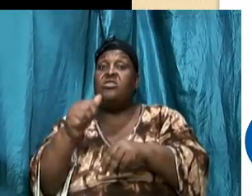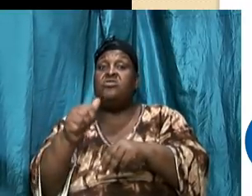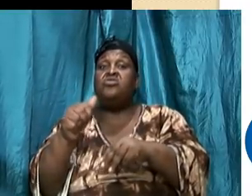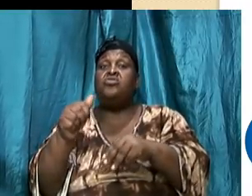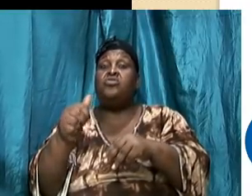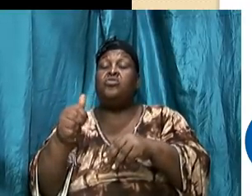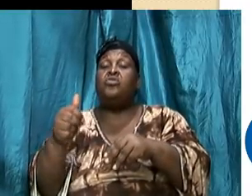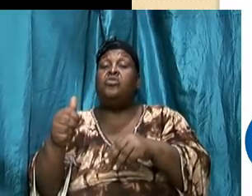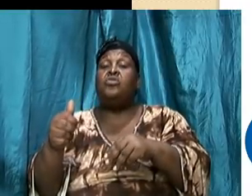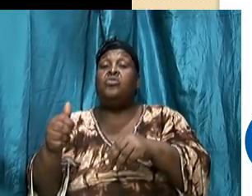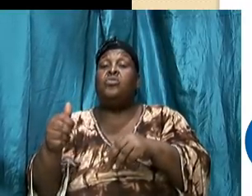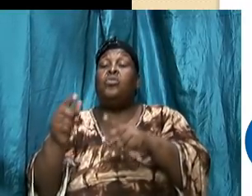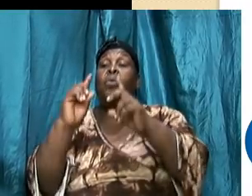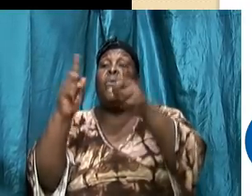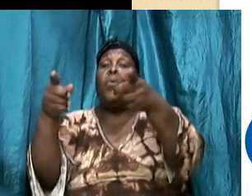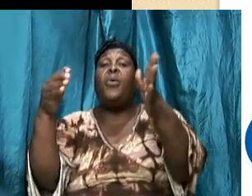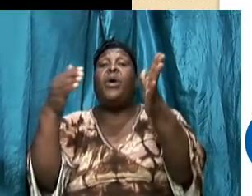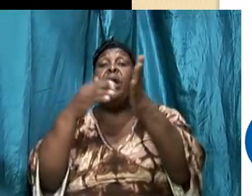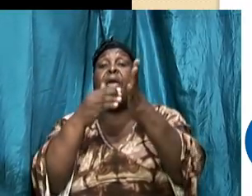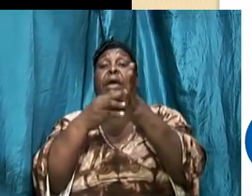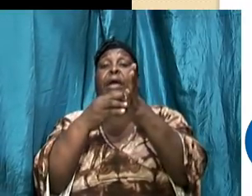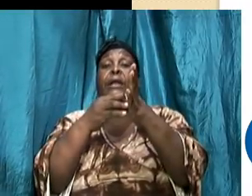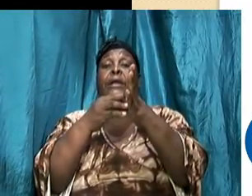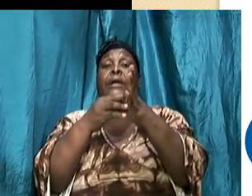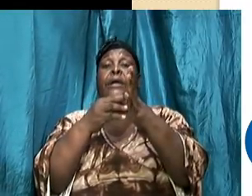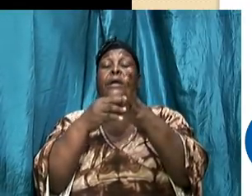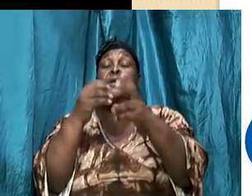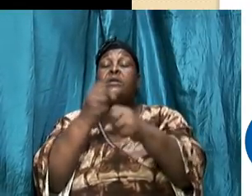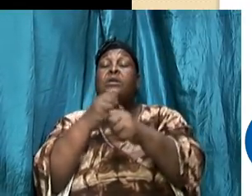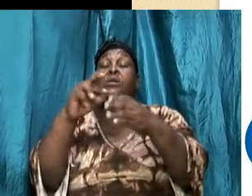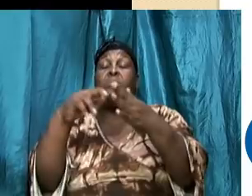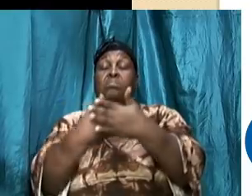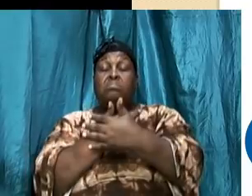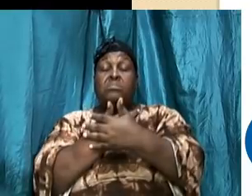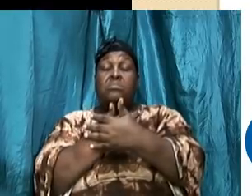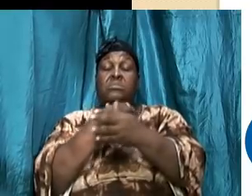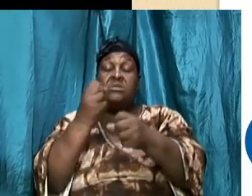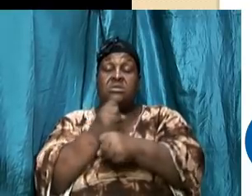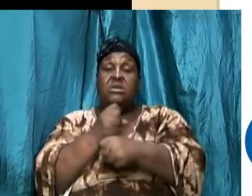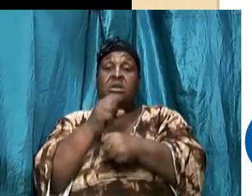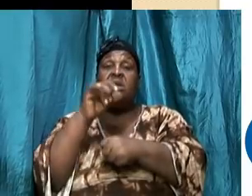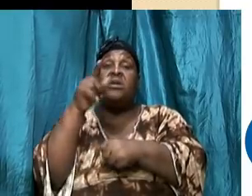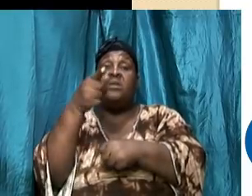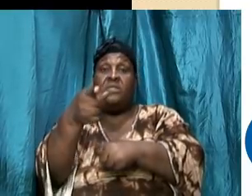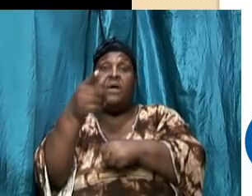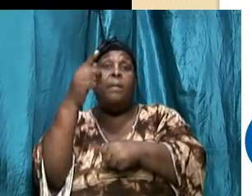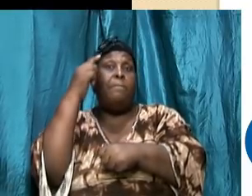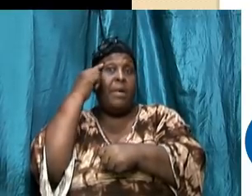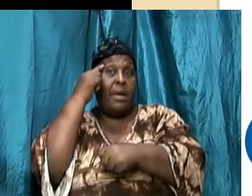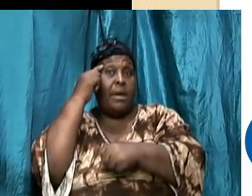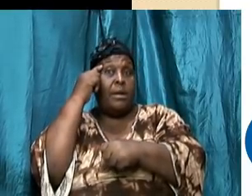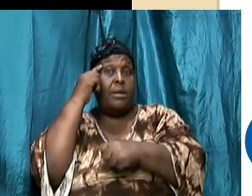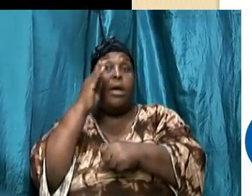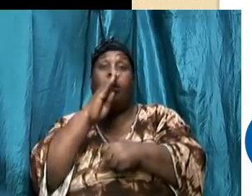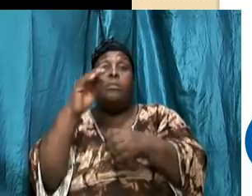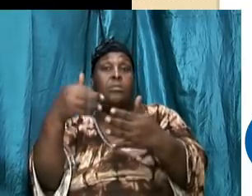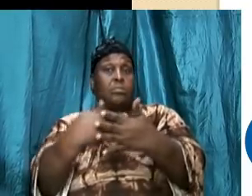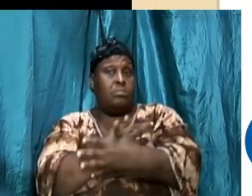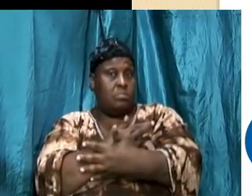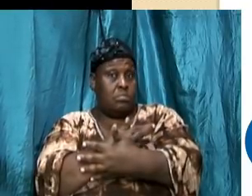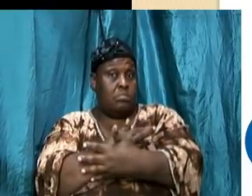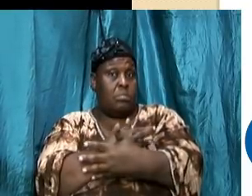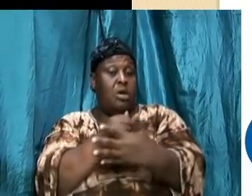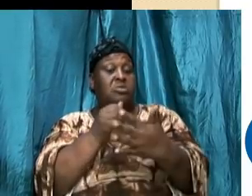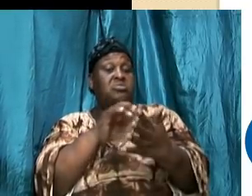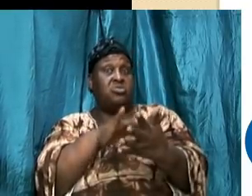it's going to take a renewed mind but it's also going to take for that mind to be renewed getting into the word